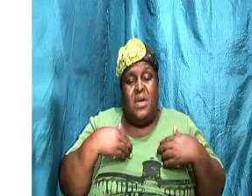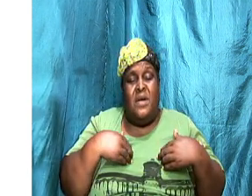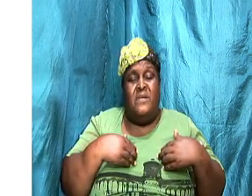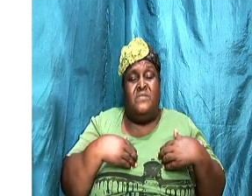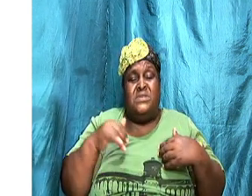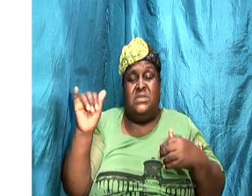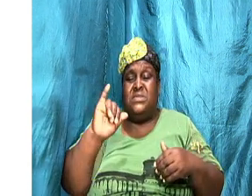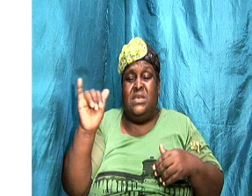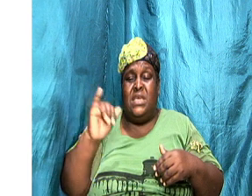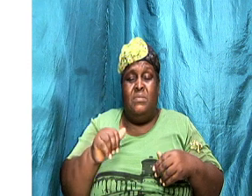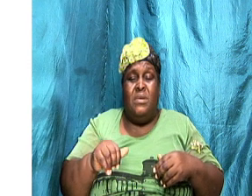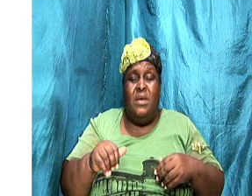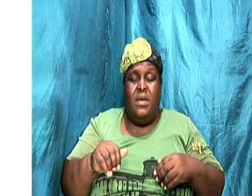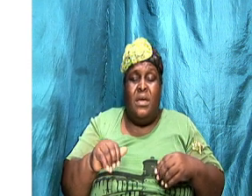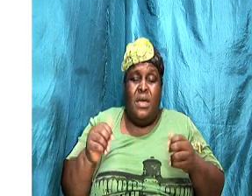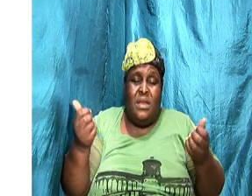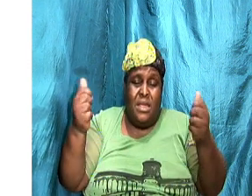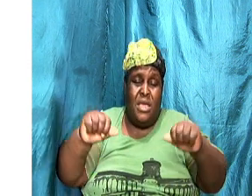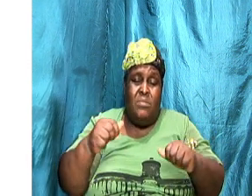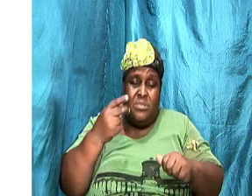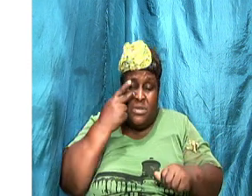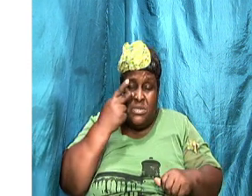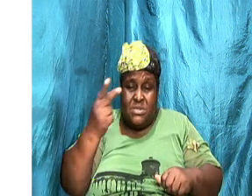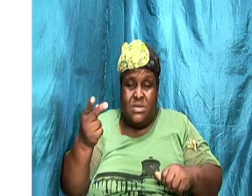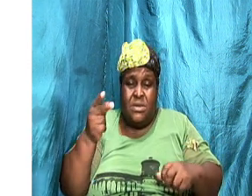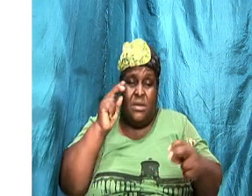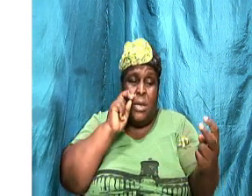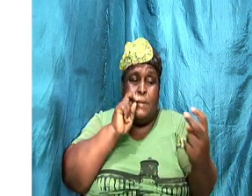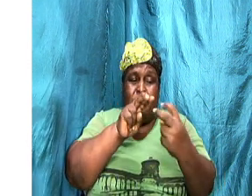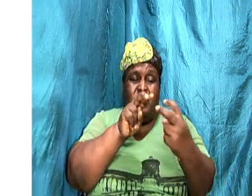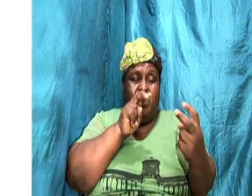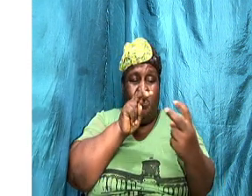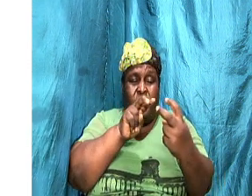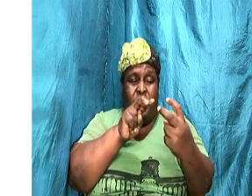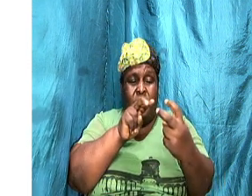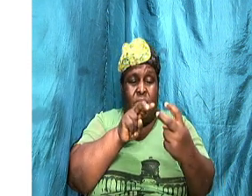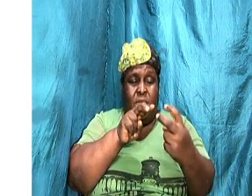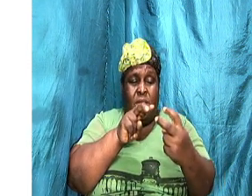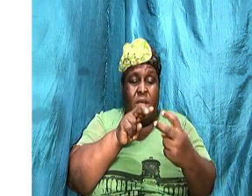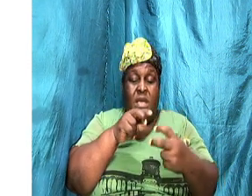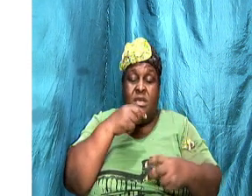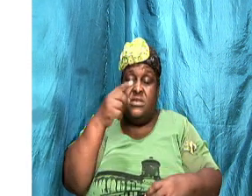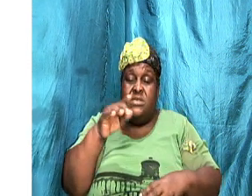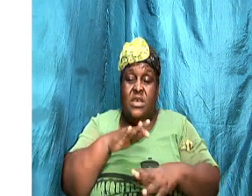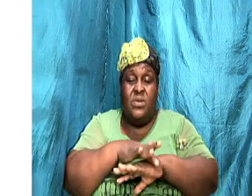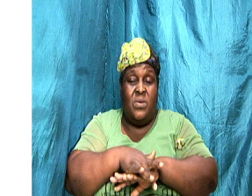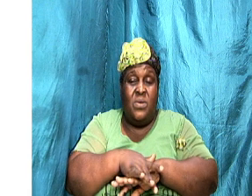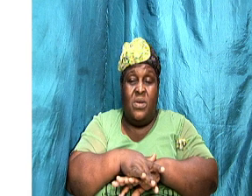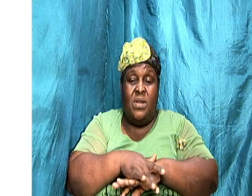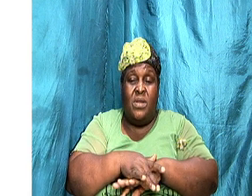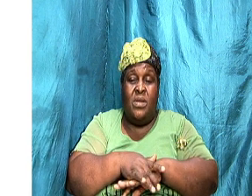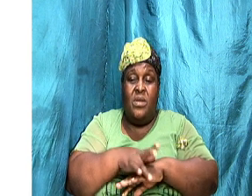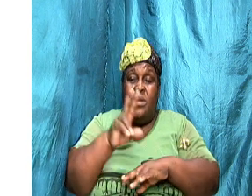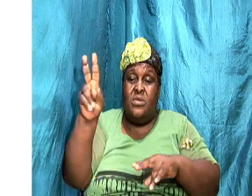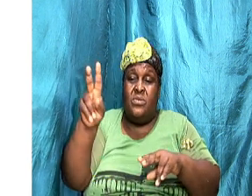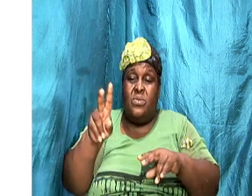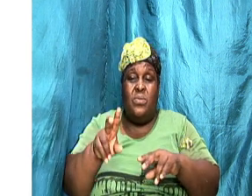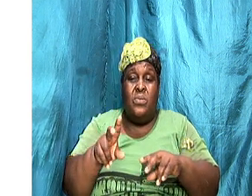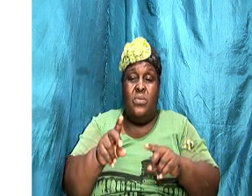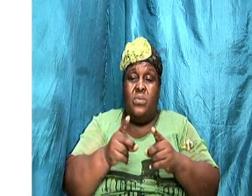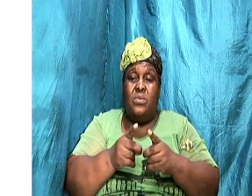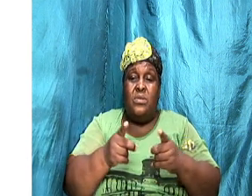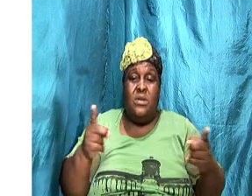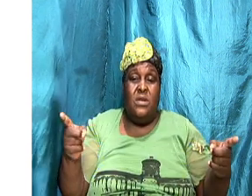eye to eye I said it earlier on that we are two different people two different backgrounds we were brought up differently we have